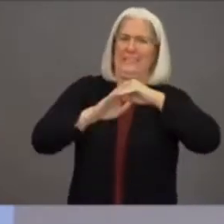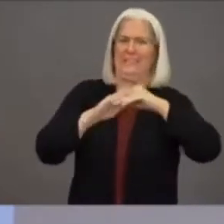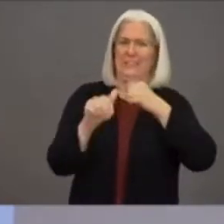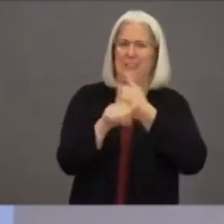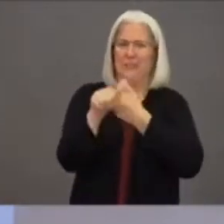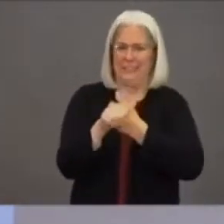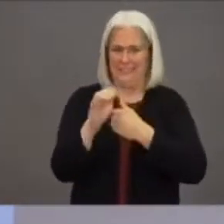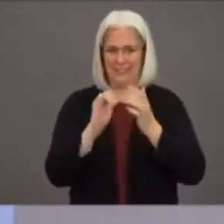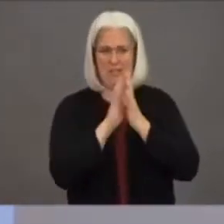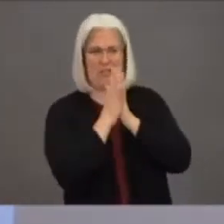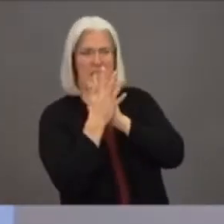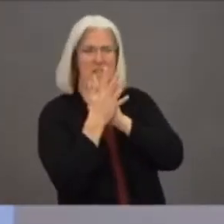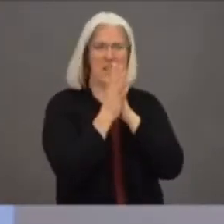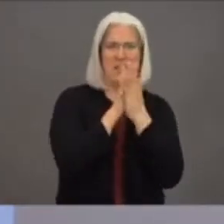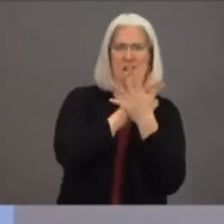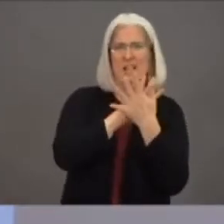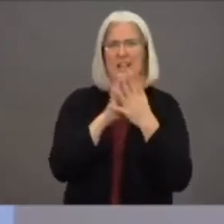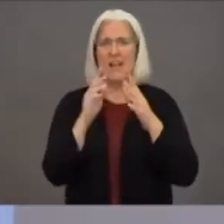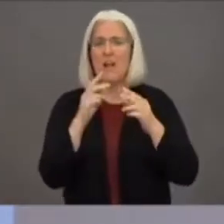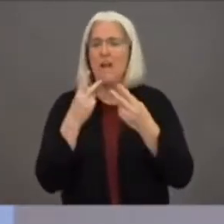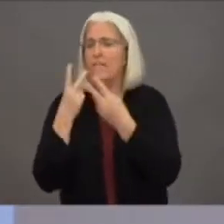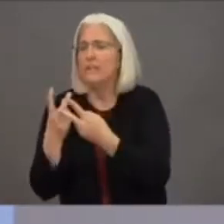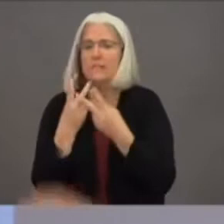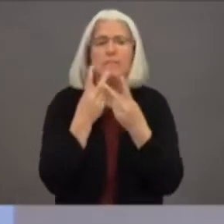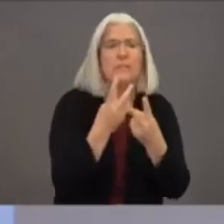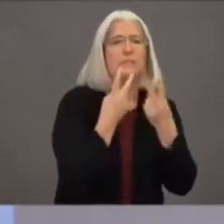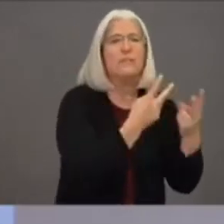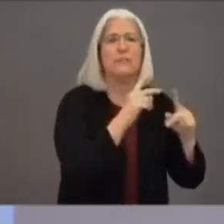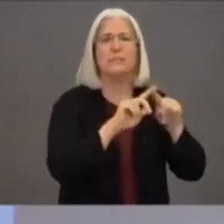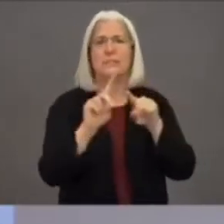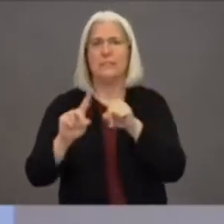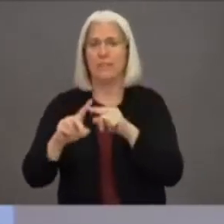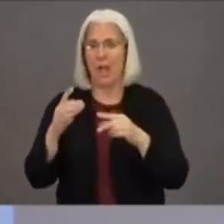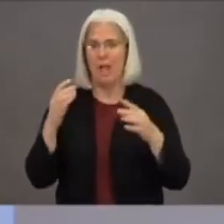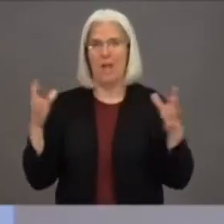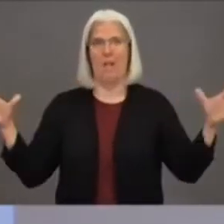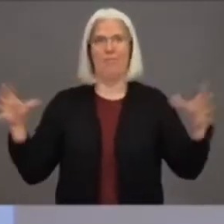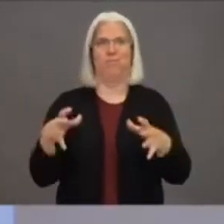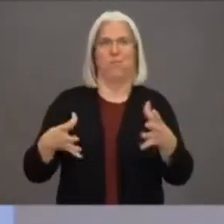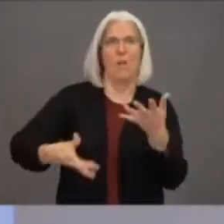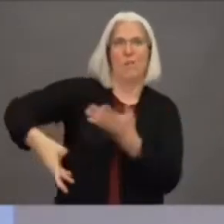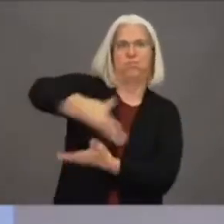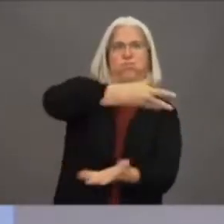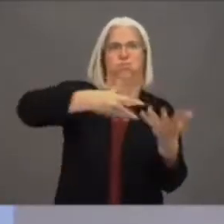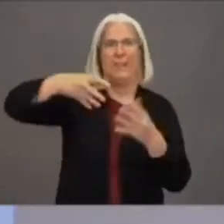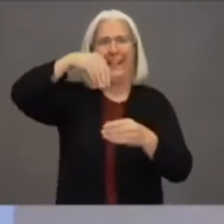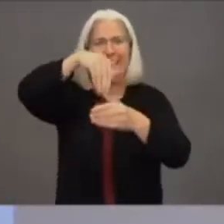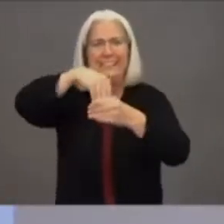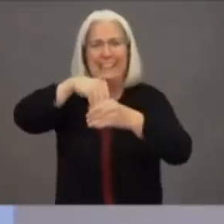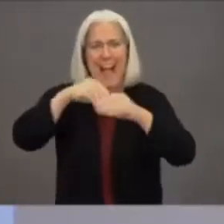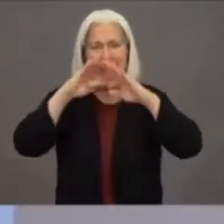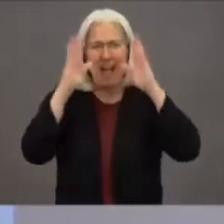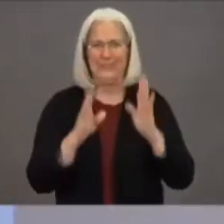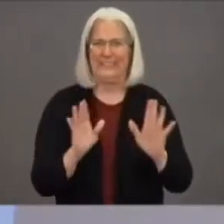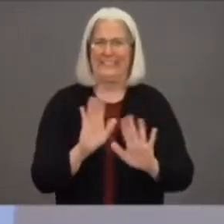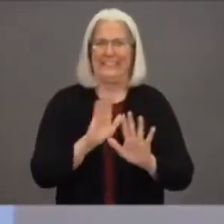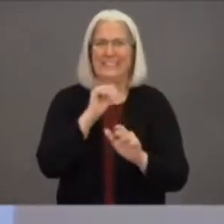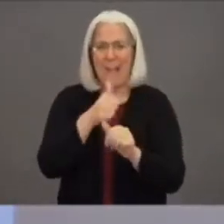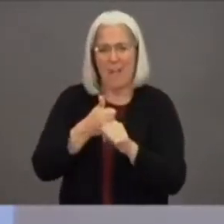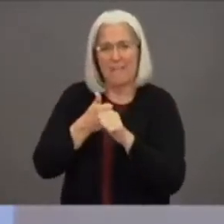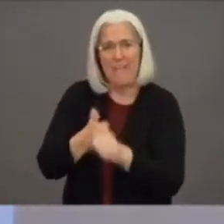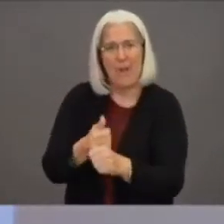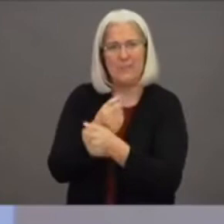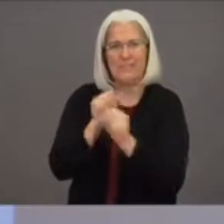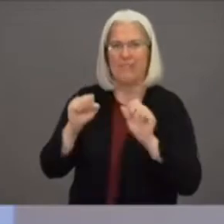gathering indoors, and just not following the guidelines that the county have been putting in place.